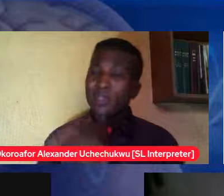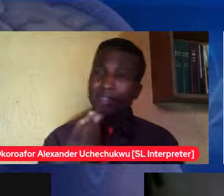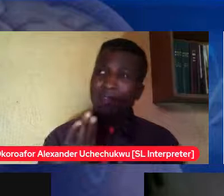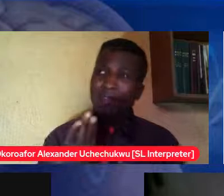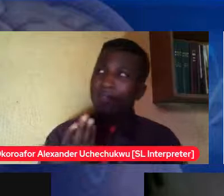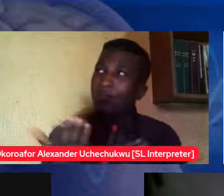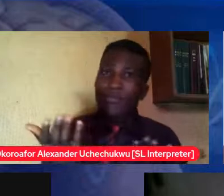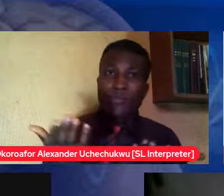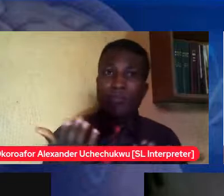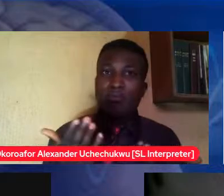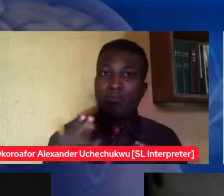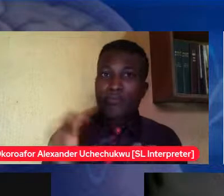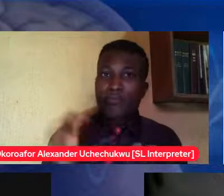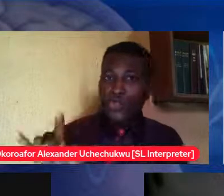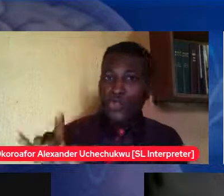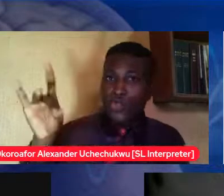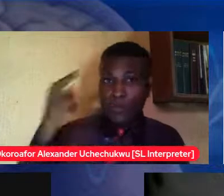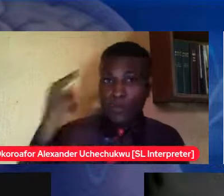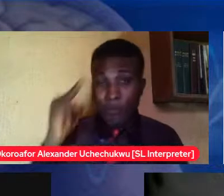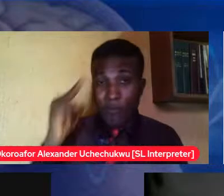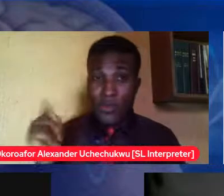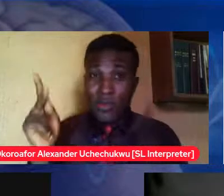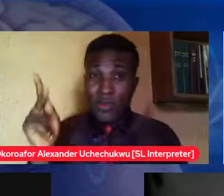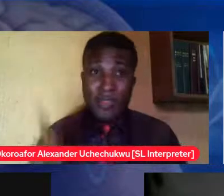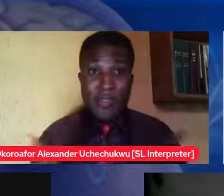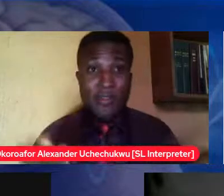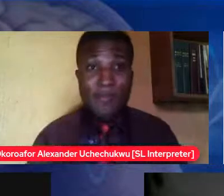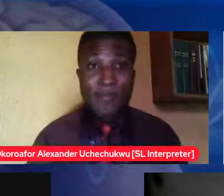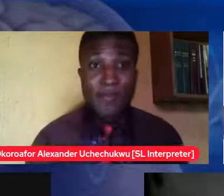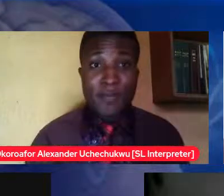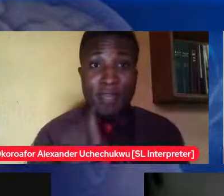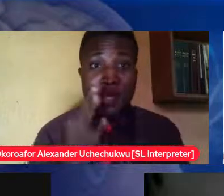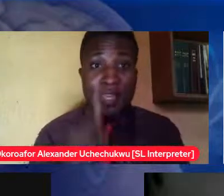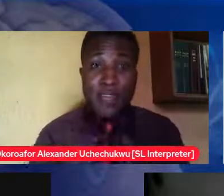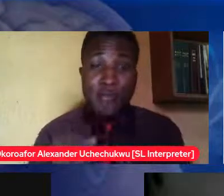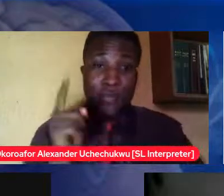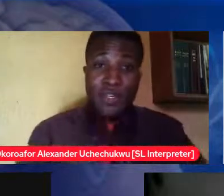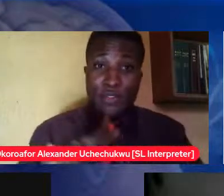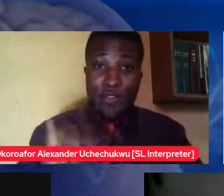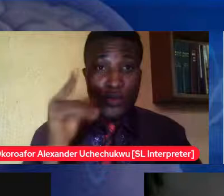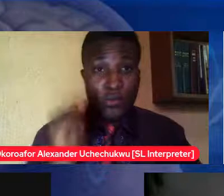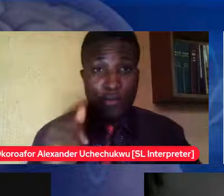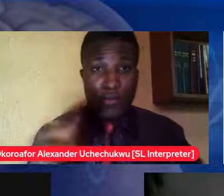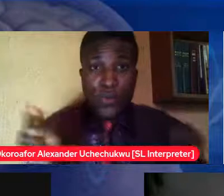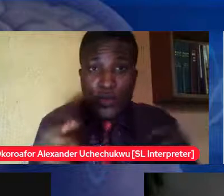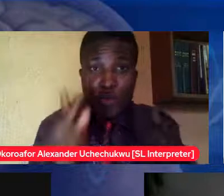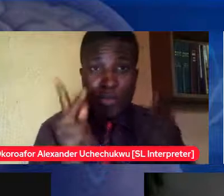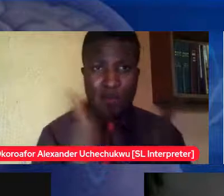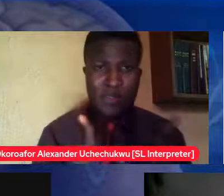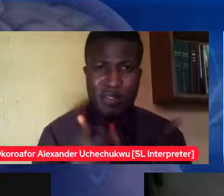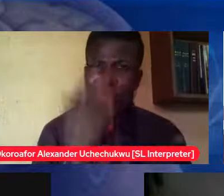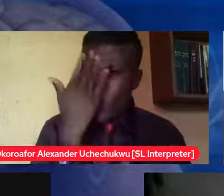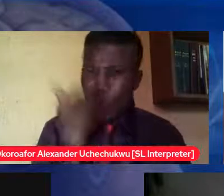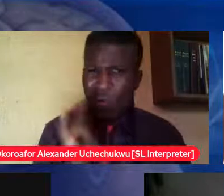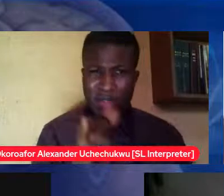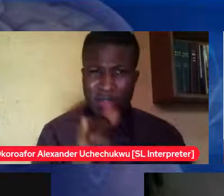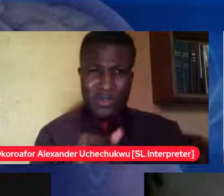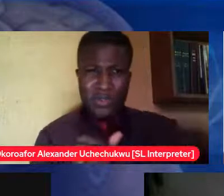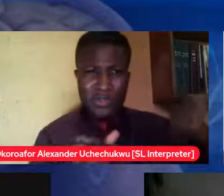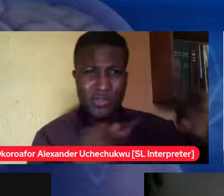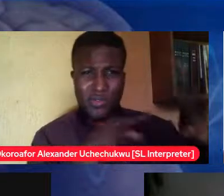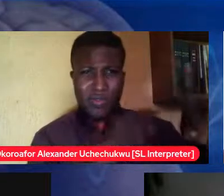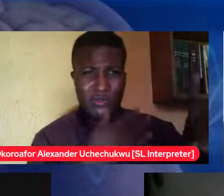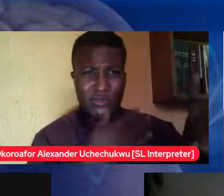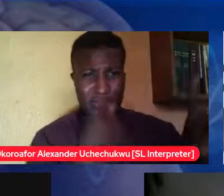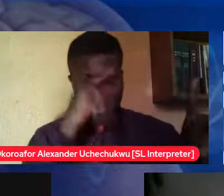typically developing people why would you choose for a person with autism and then they or a person with special needs and then they feel like they're doing us a